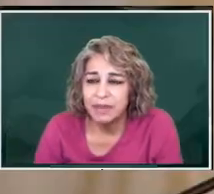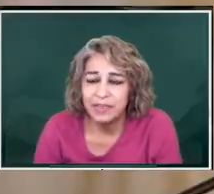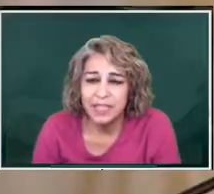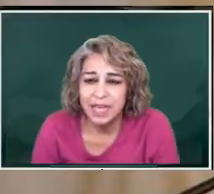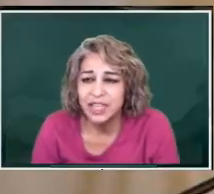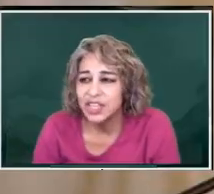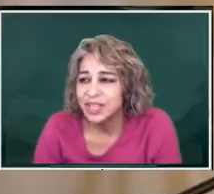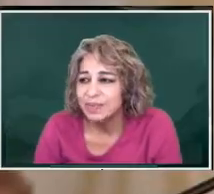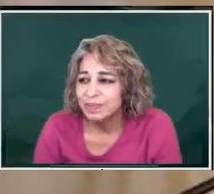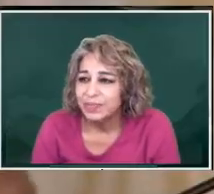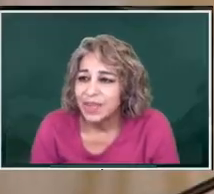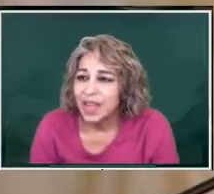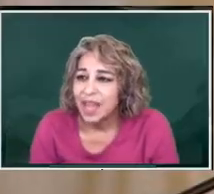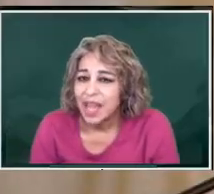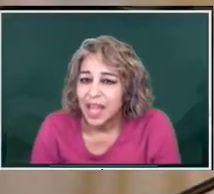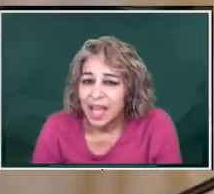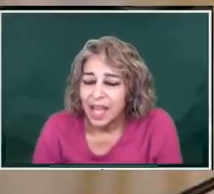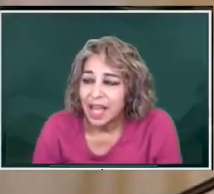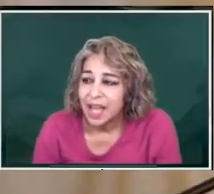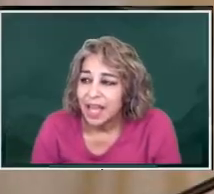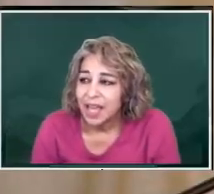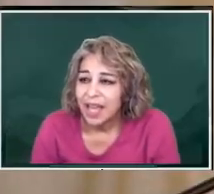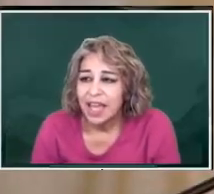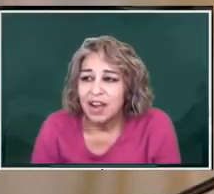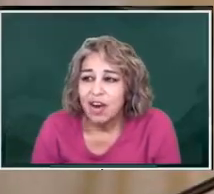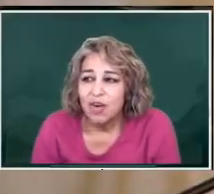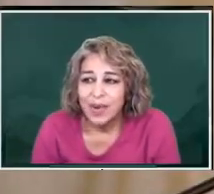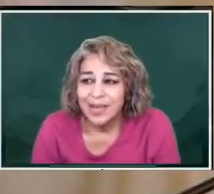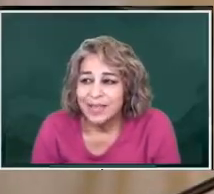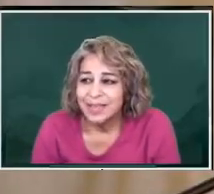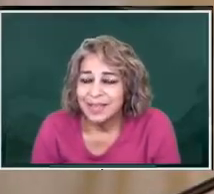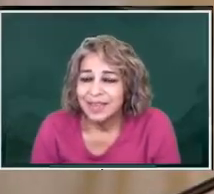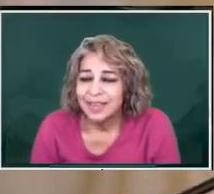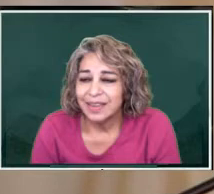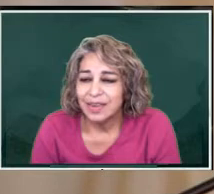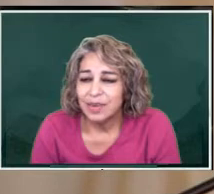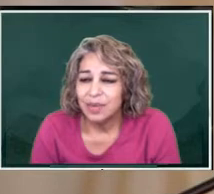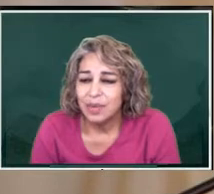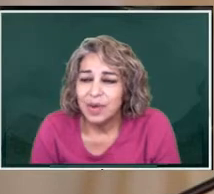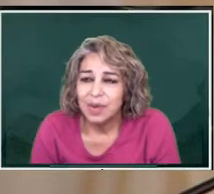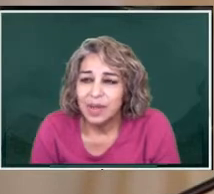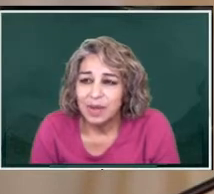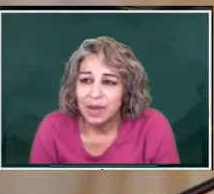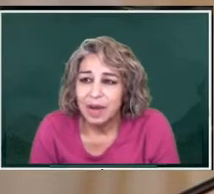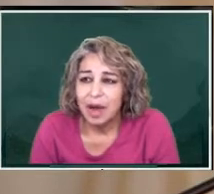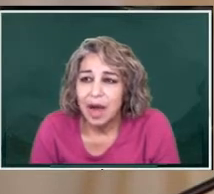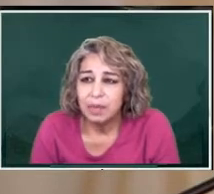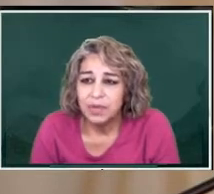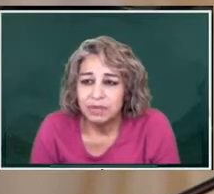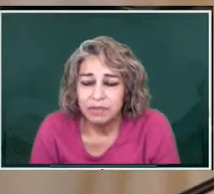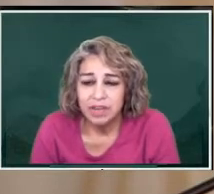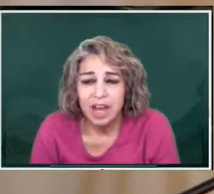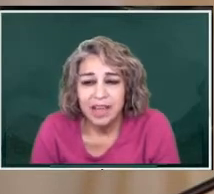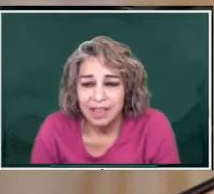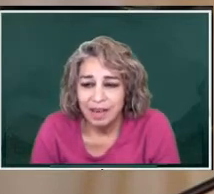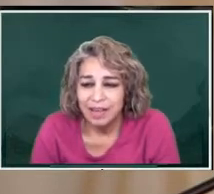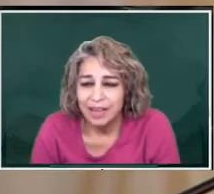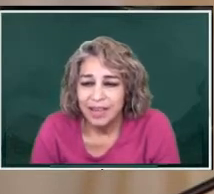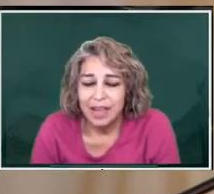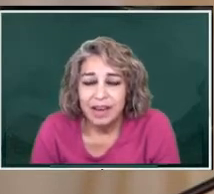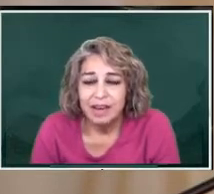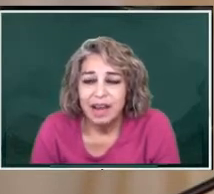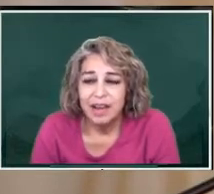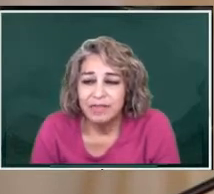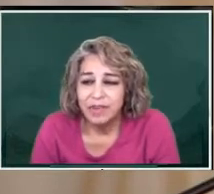to manifestation and always we will opt for dialogue